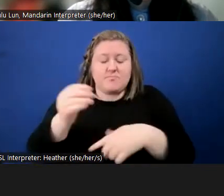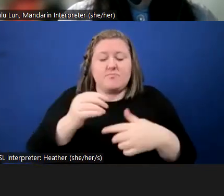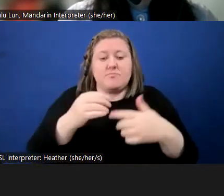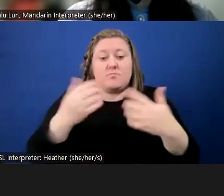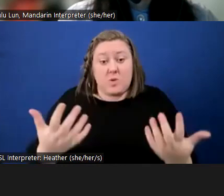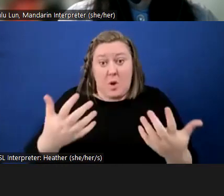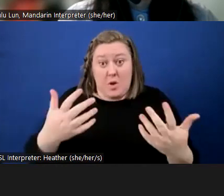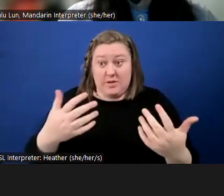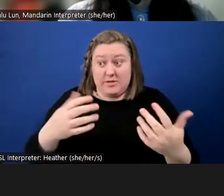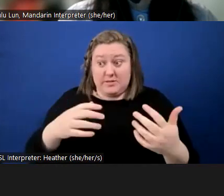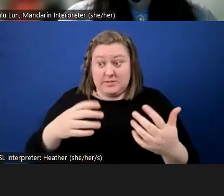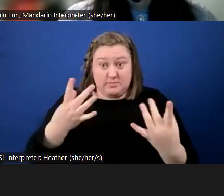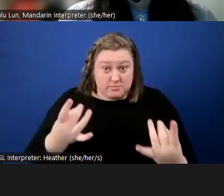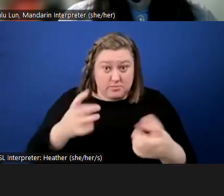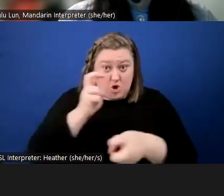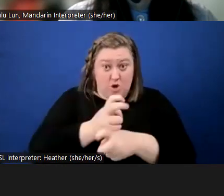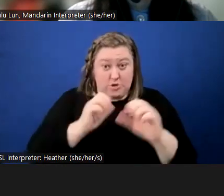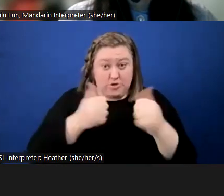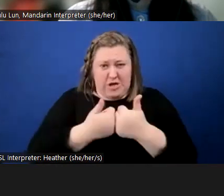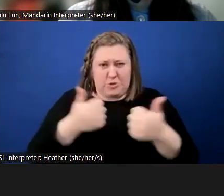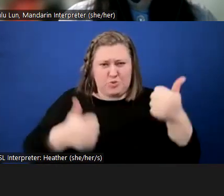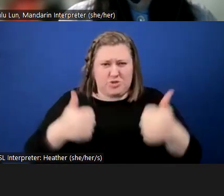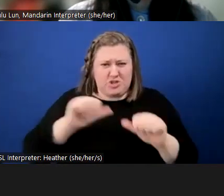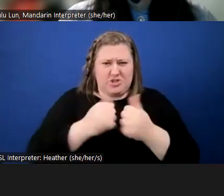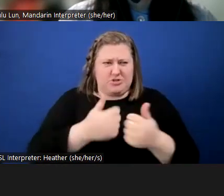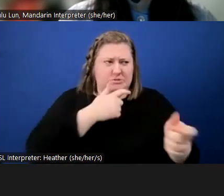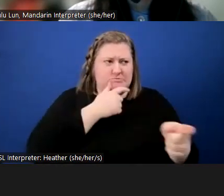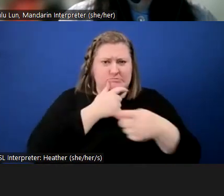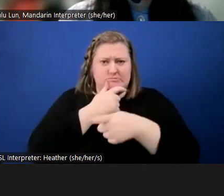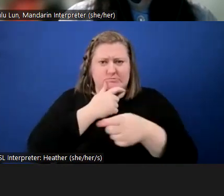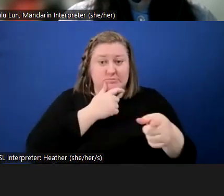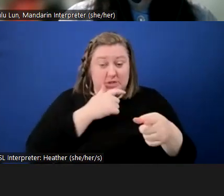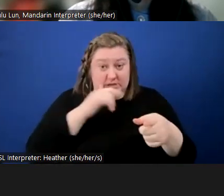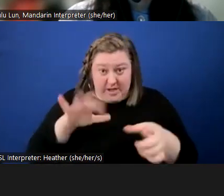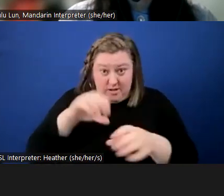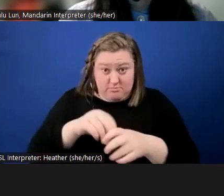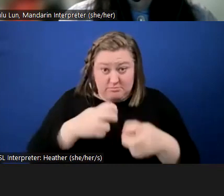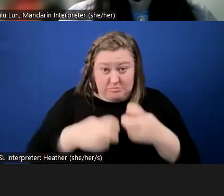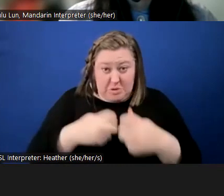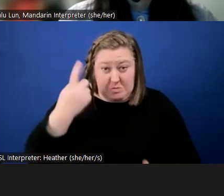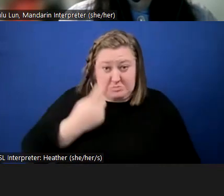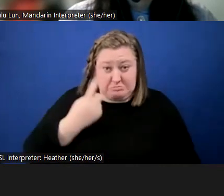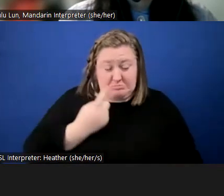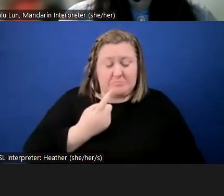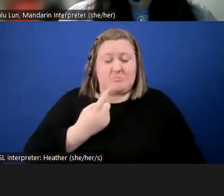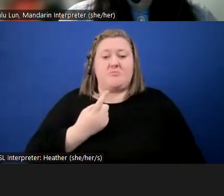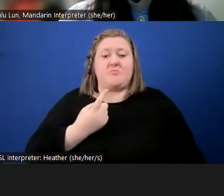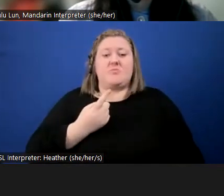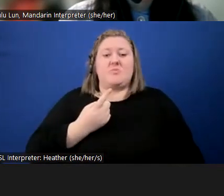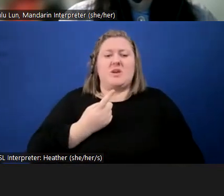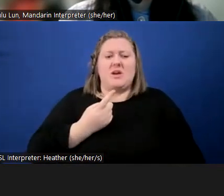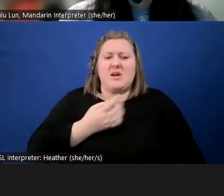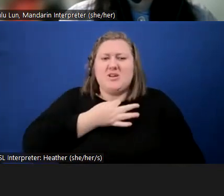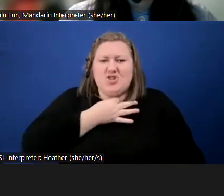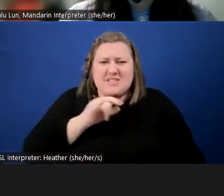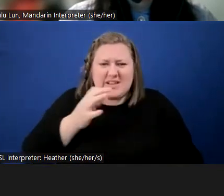So is it difficult to find out which agency to call? Is that part of the problem? I'm curious about that aspect of